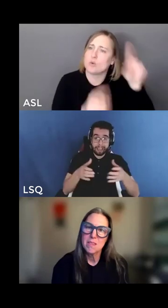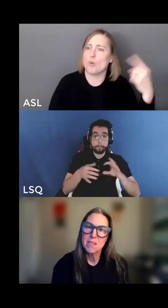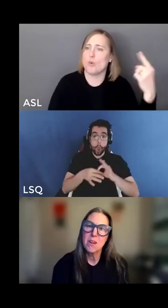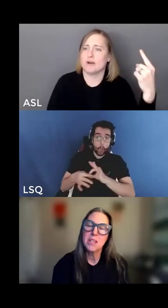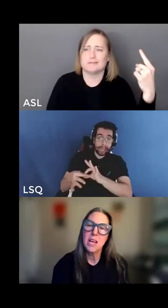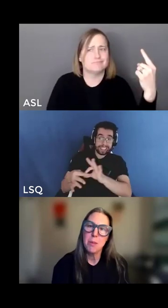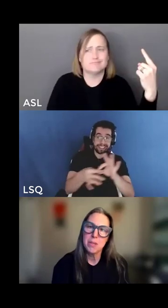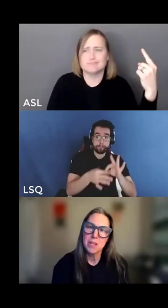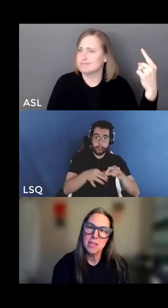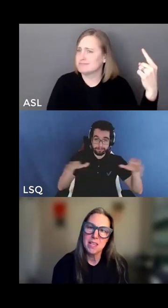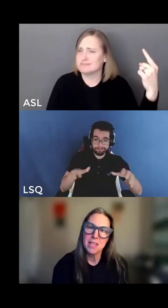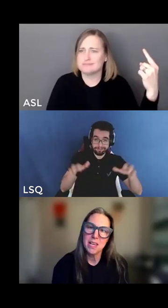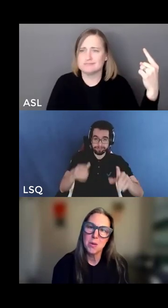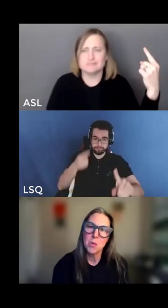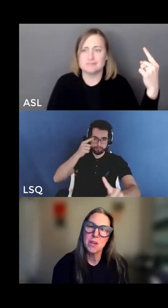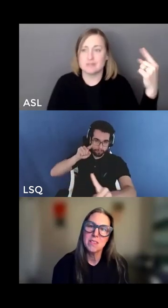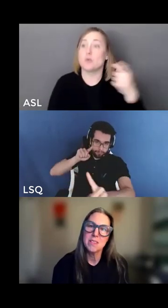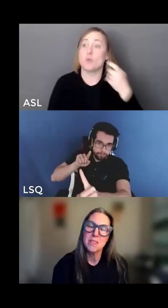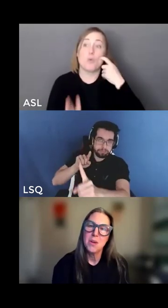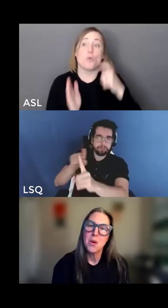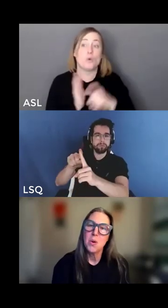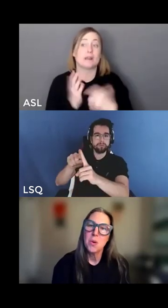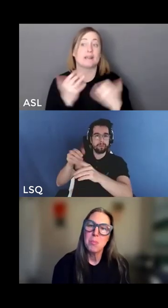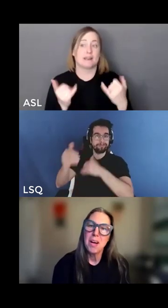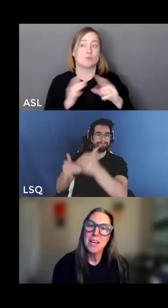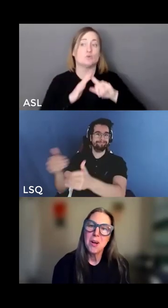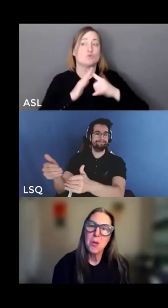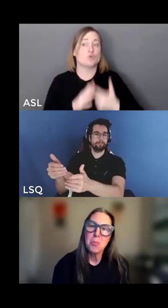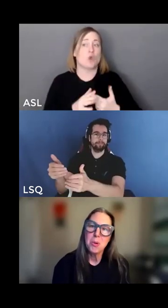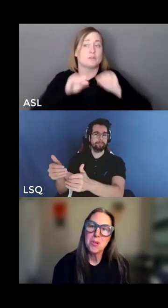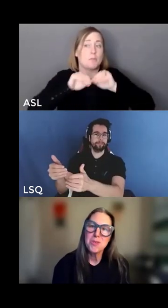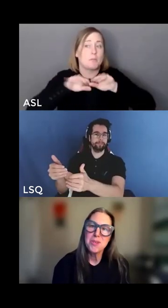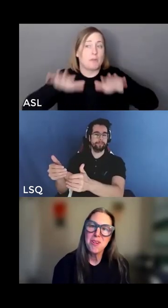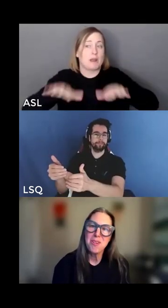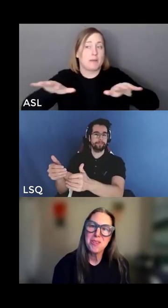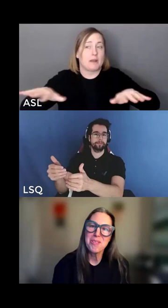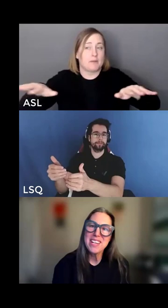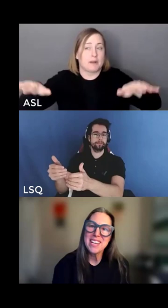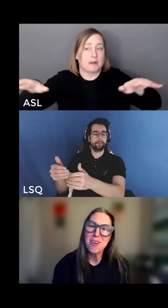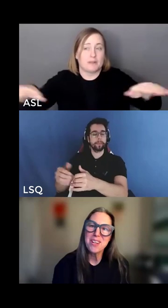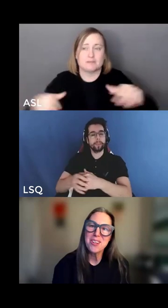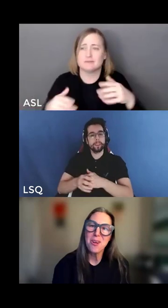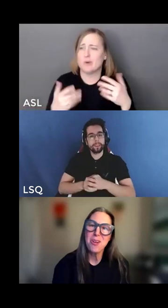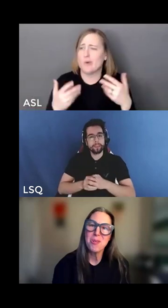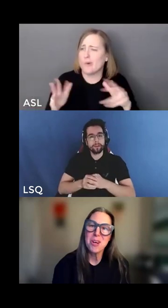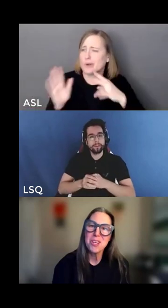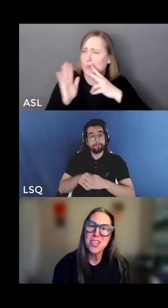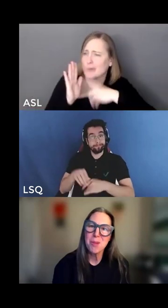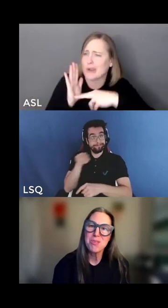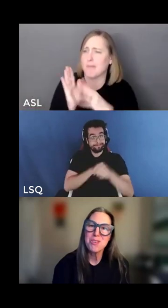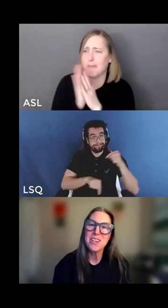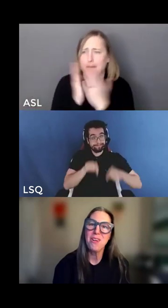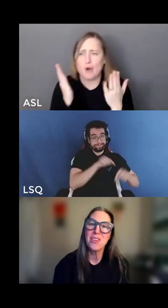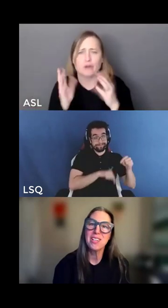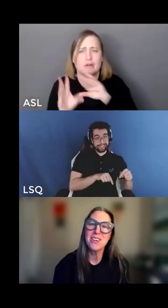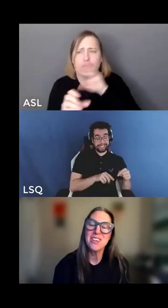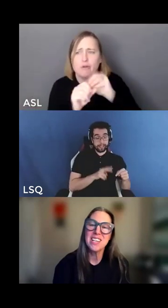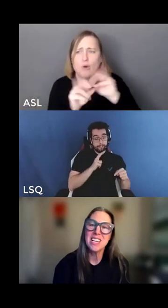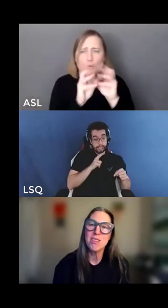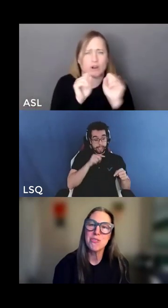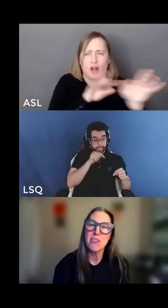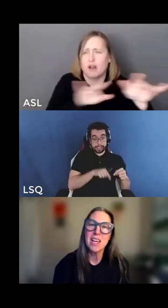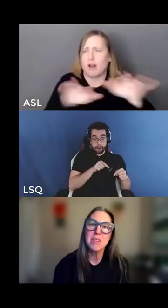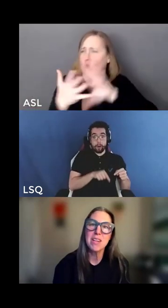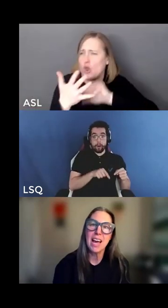this is starting to happen in the edi world we're buying all the books doing all the reading going to all the workshops doing all the